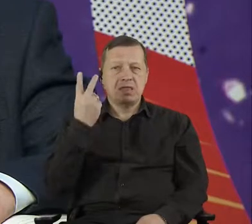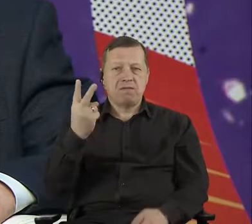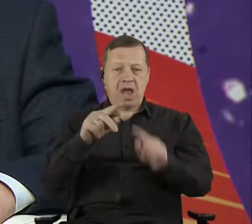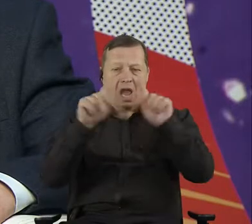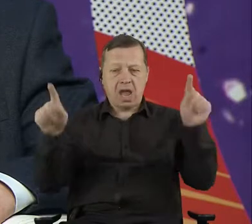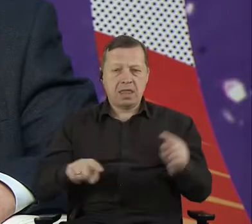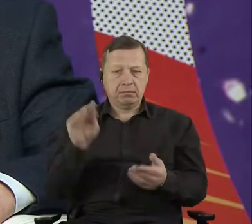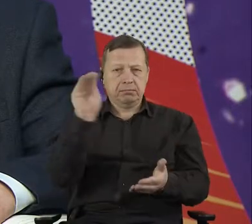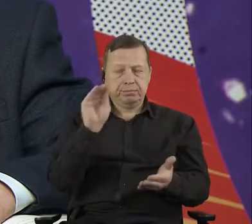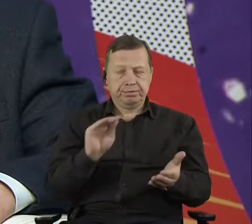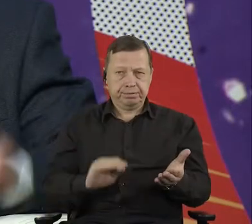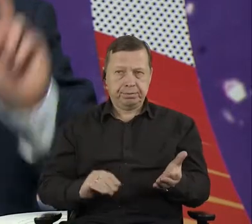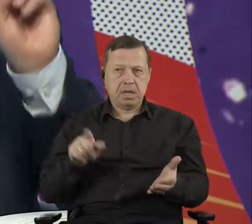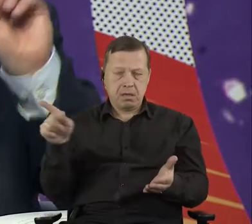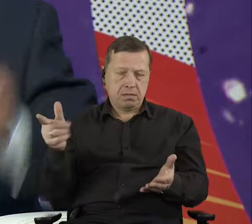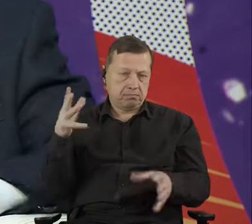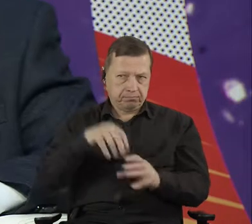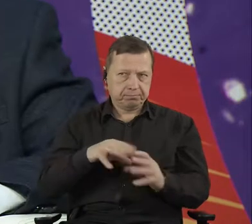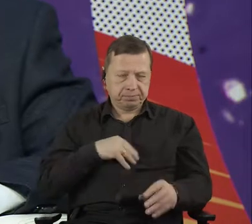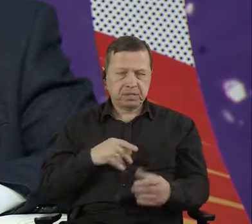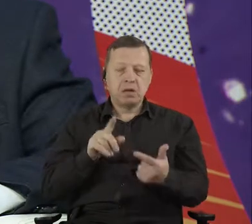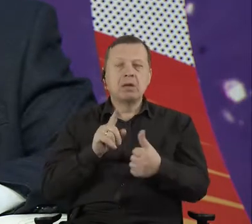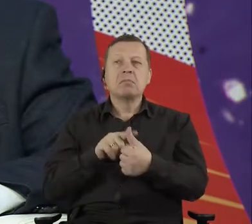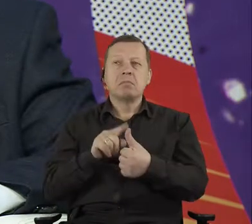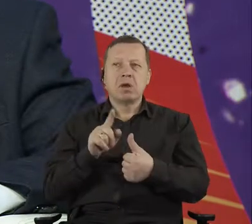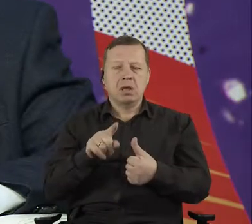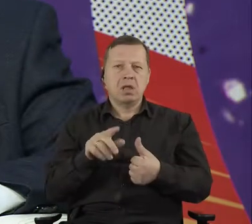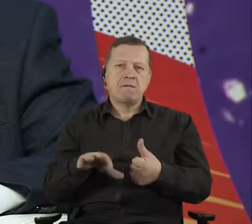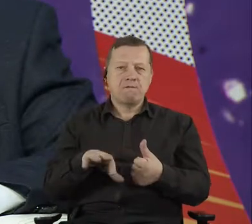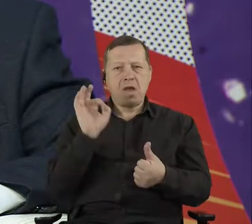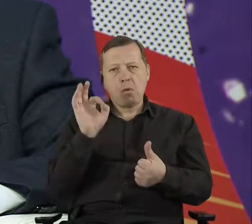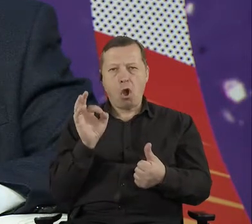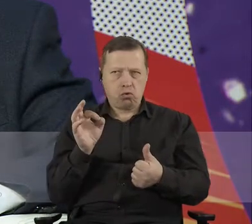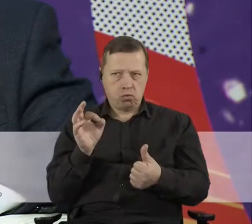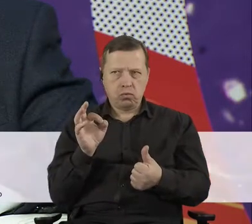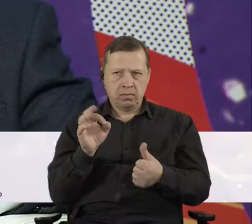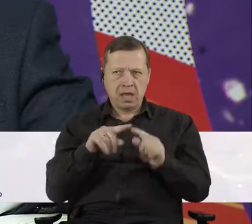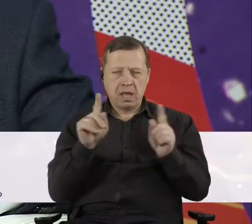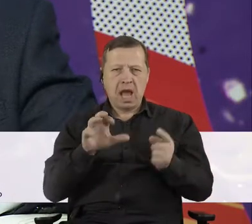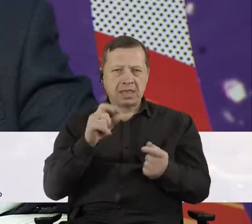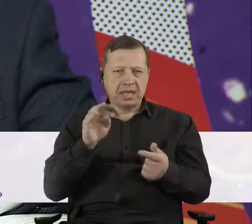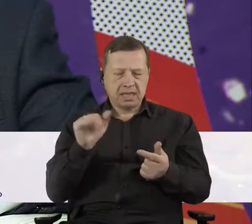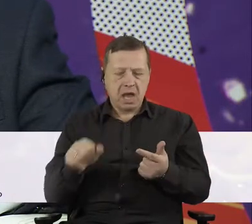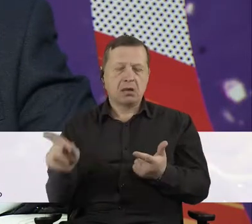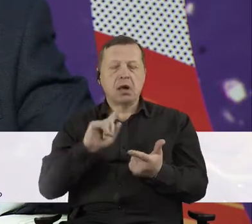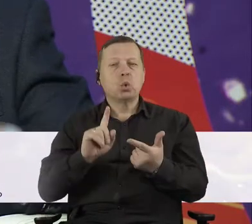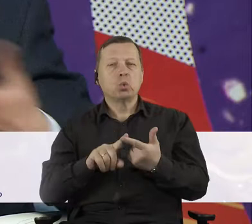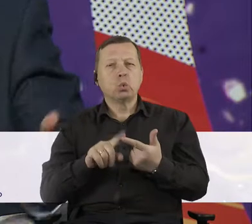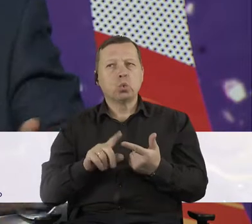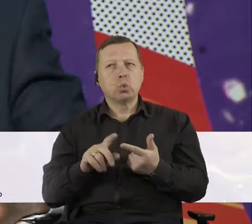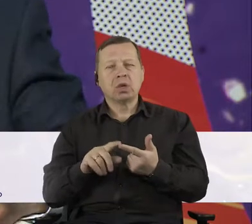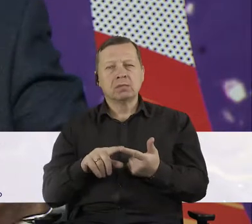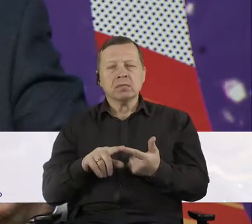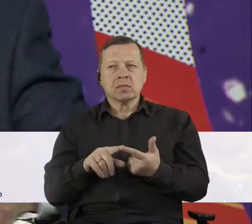multiple choice, two possible answers. And the other one is open text, where we